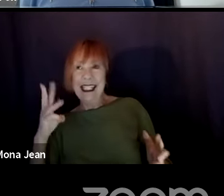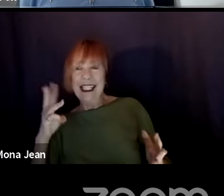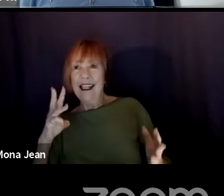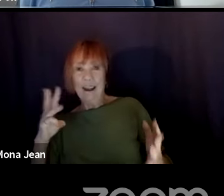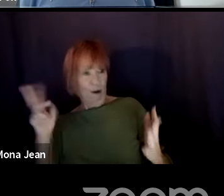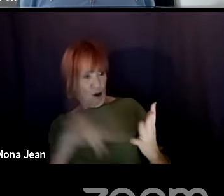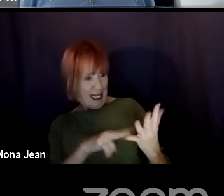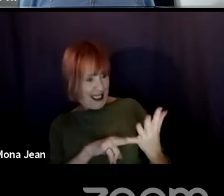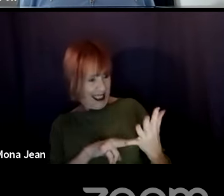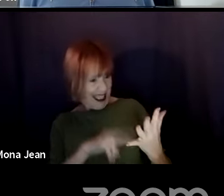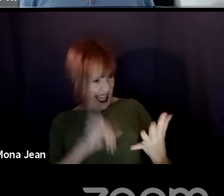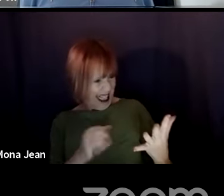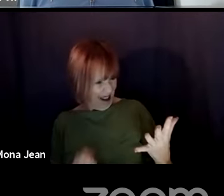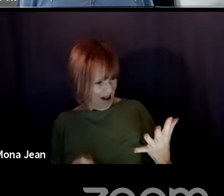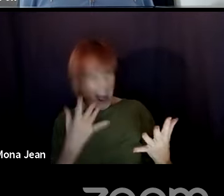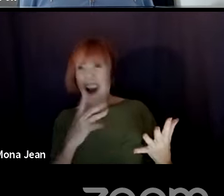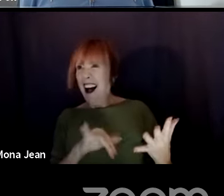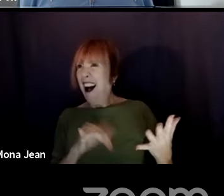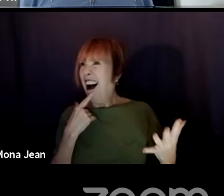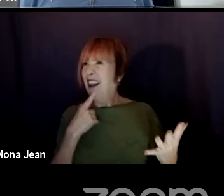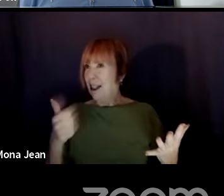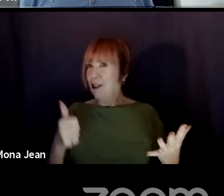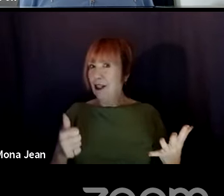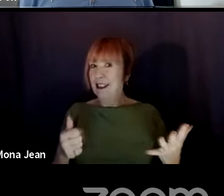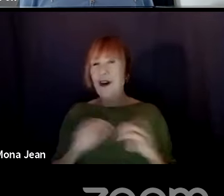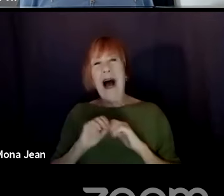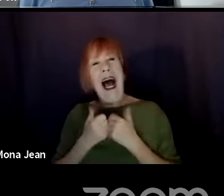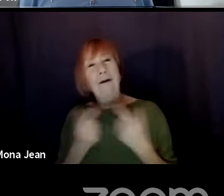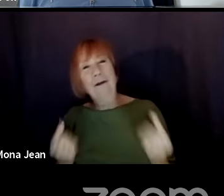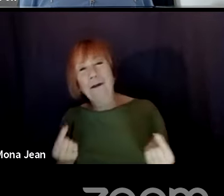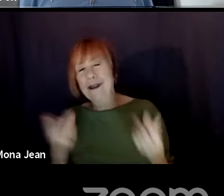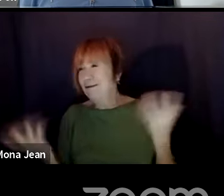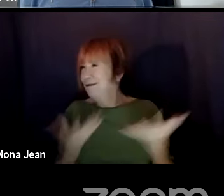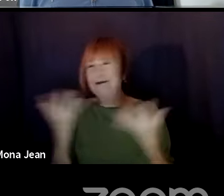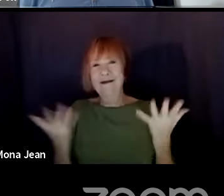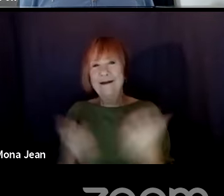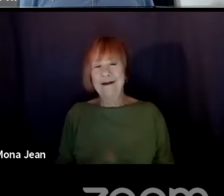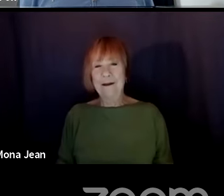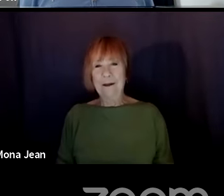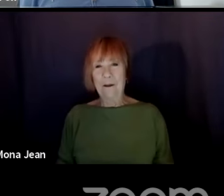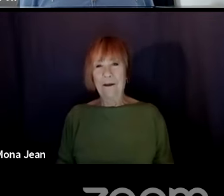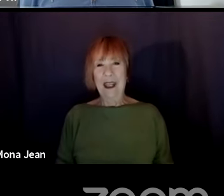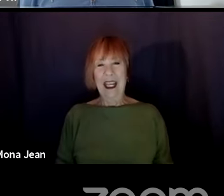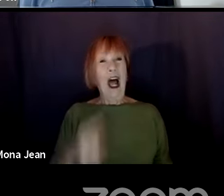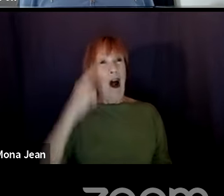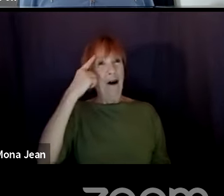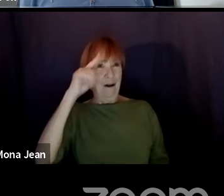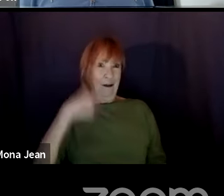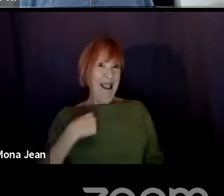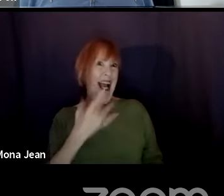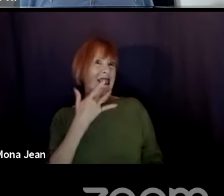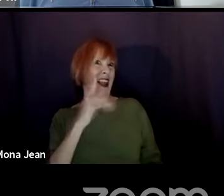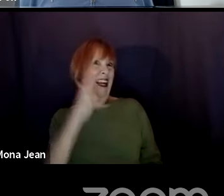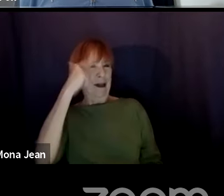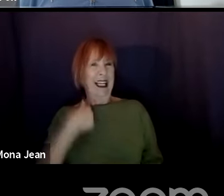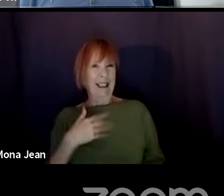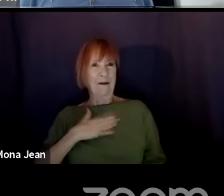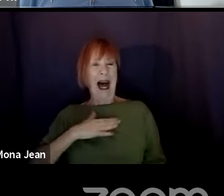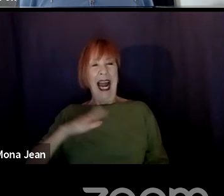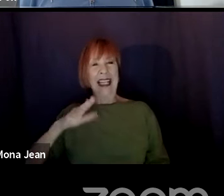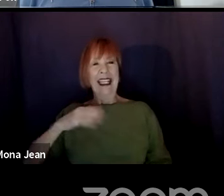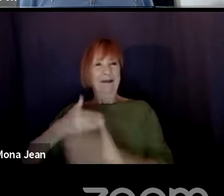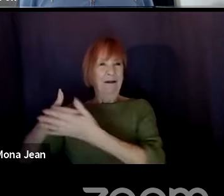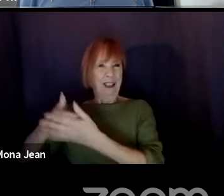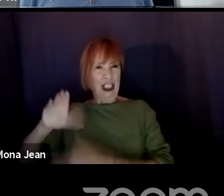how is that navigated? Well, for me, um, I'm very fortunate that I have a 16 year old kid. So I'll be honest, I